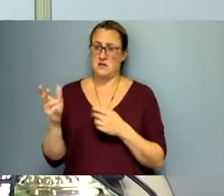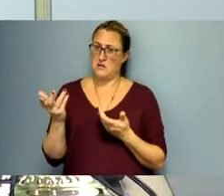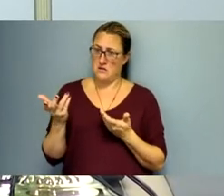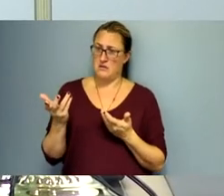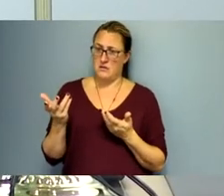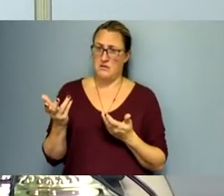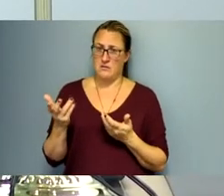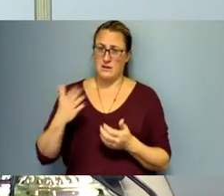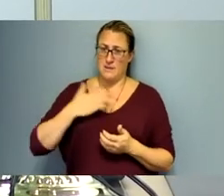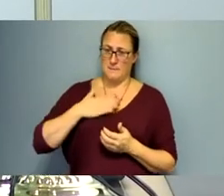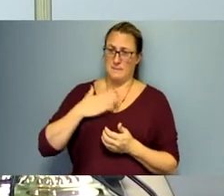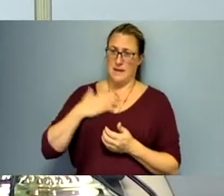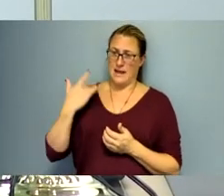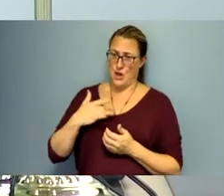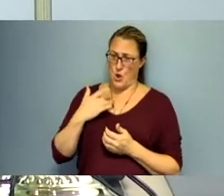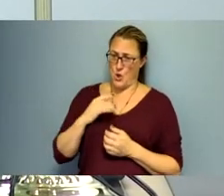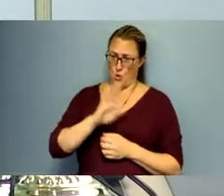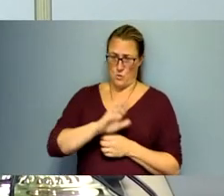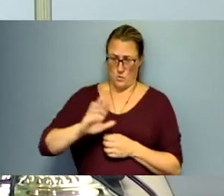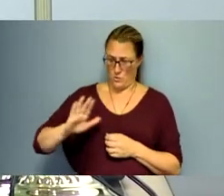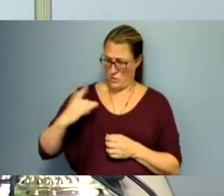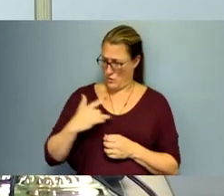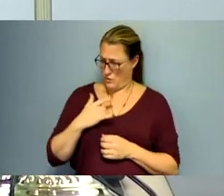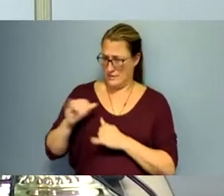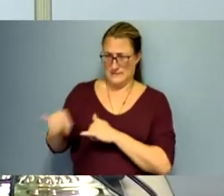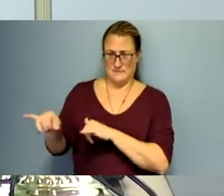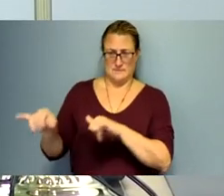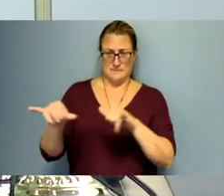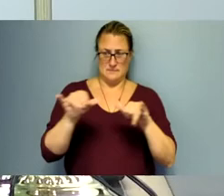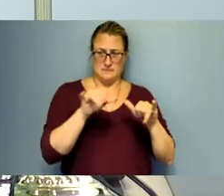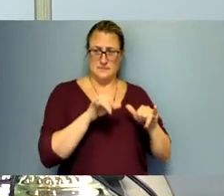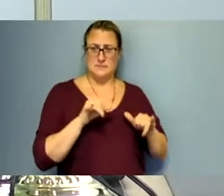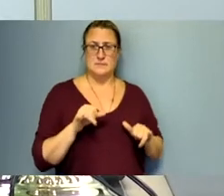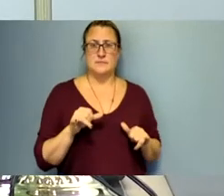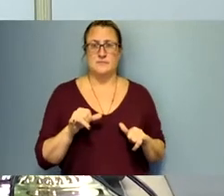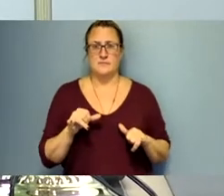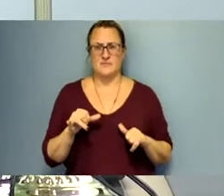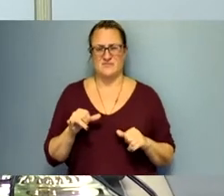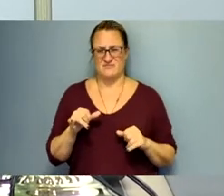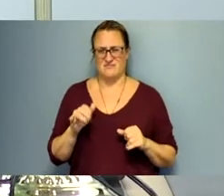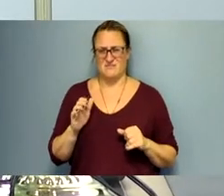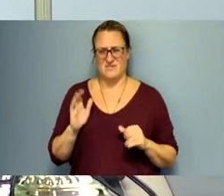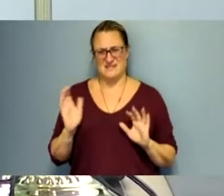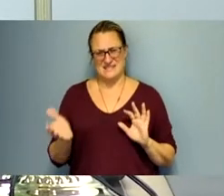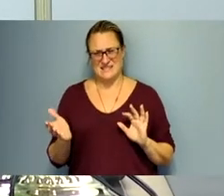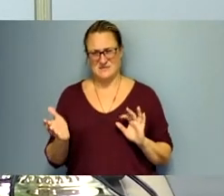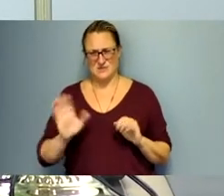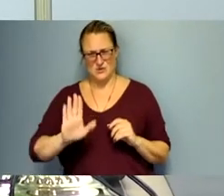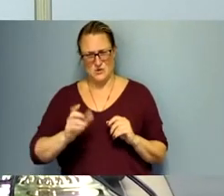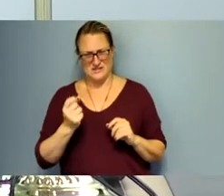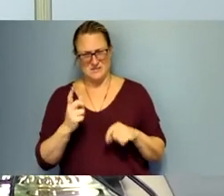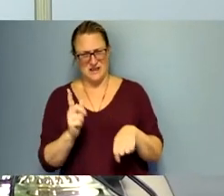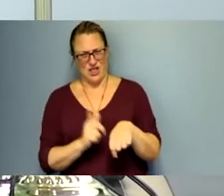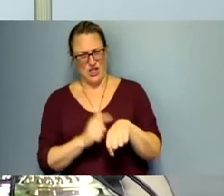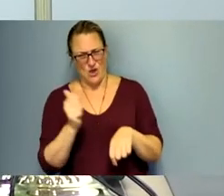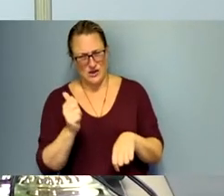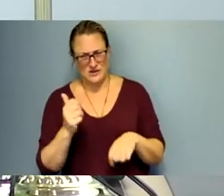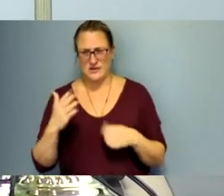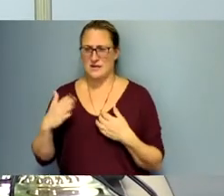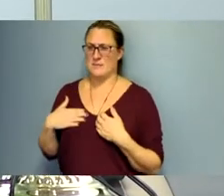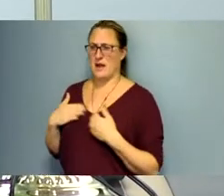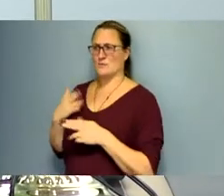commissioners and and the role officers did um two years ago although yours seemed longer than ours i think it was i don't know